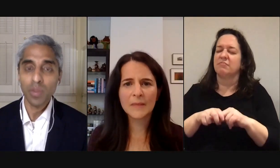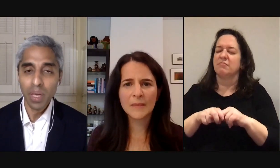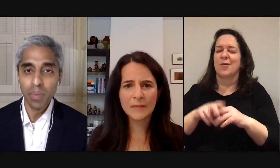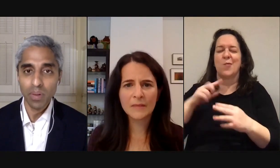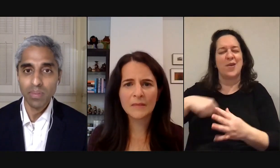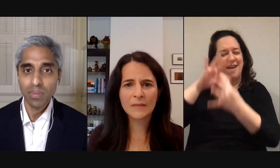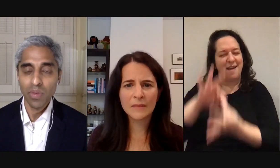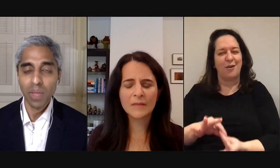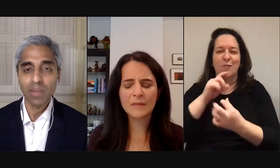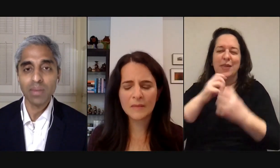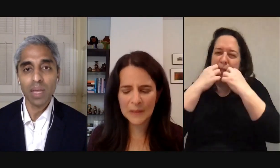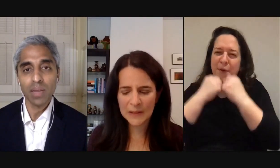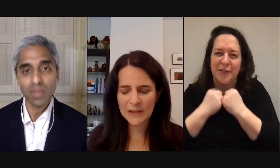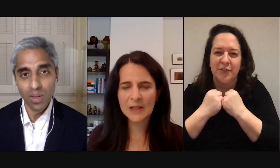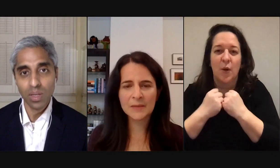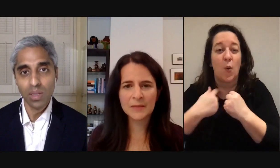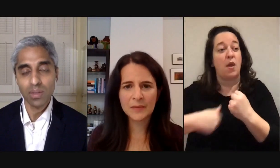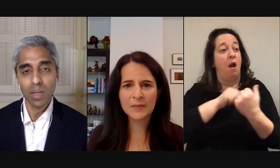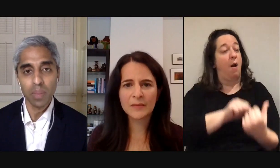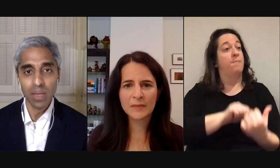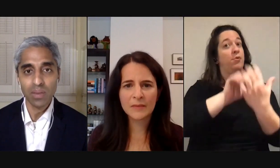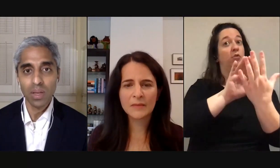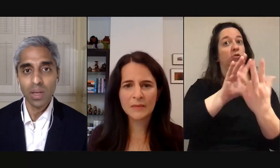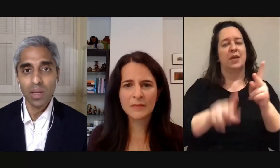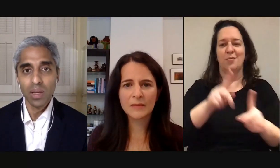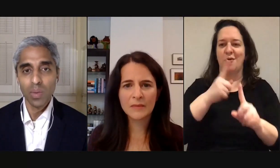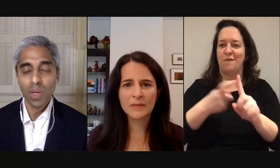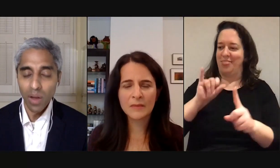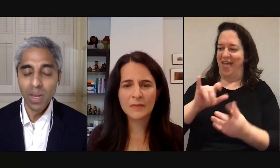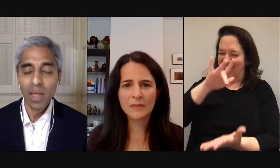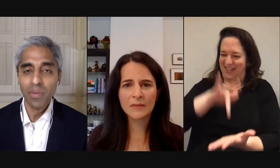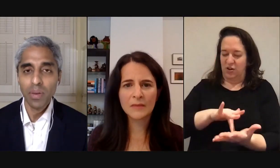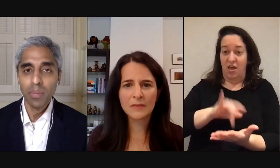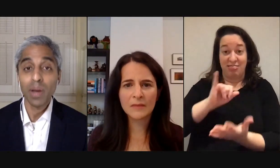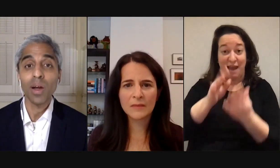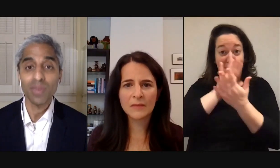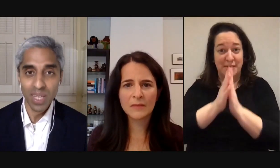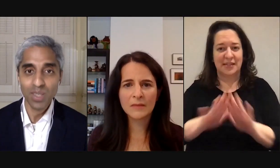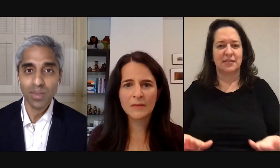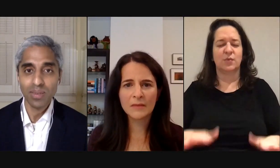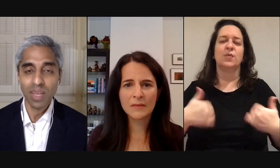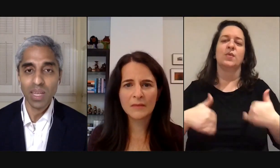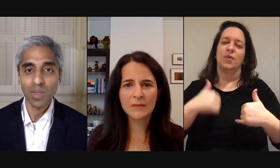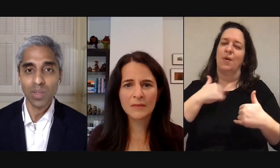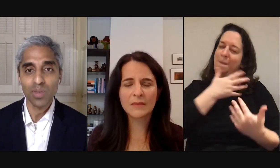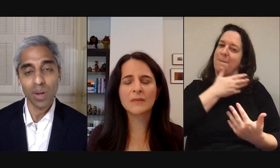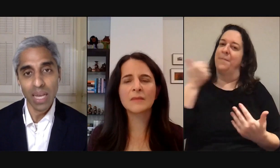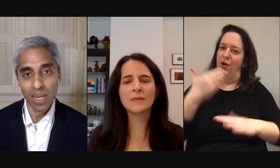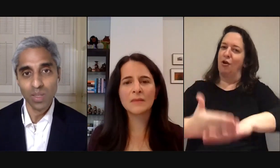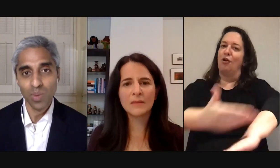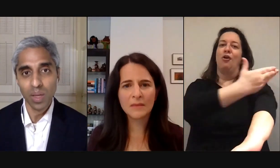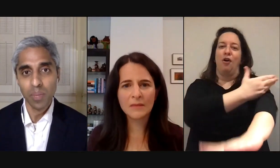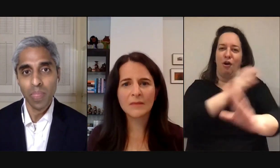approach other people from that state of centeredness and peace we can often have better conversations and enjoy